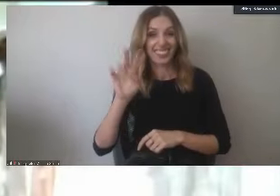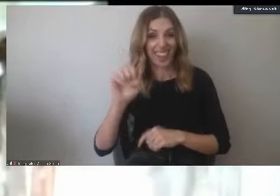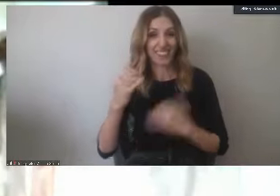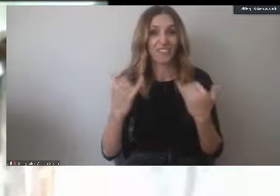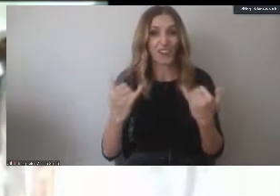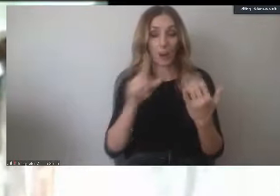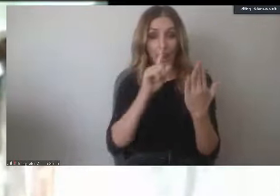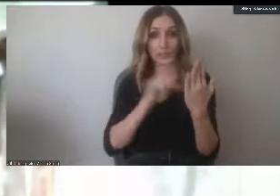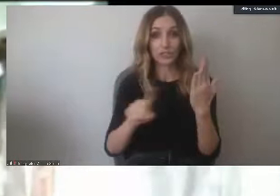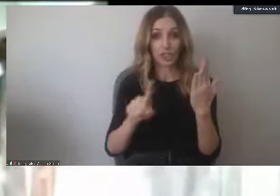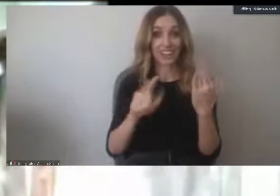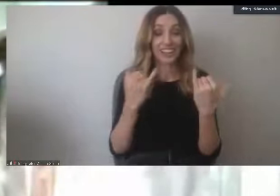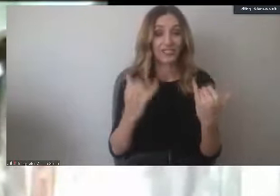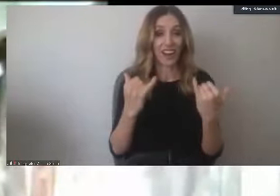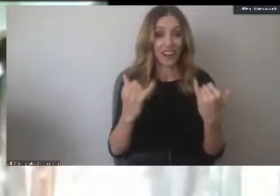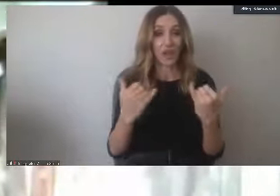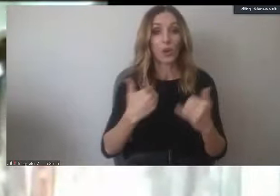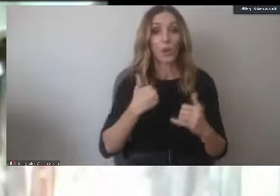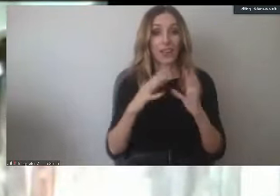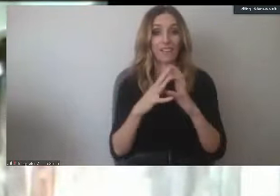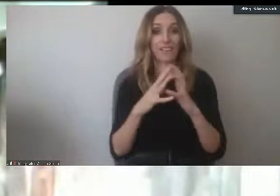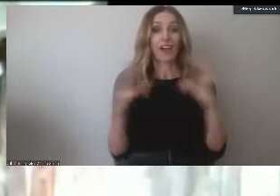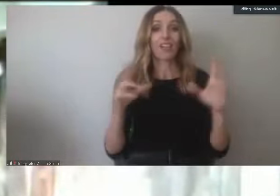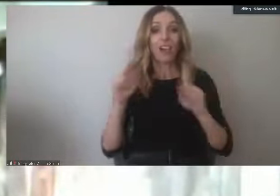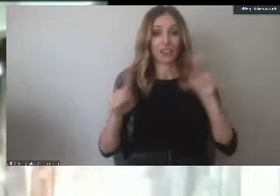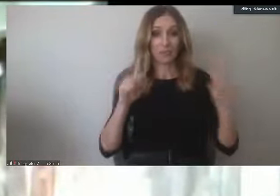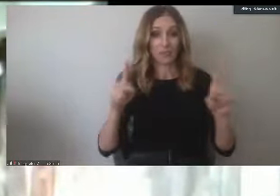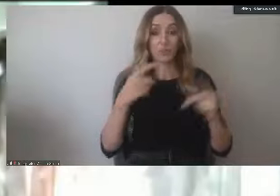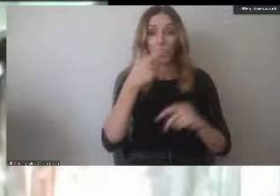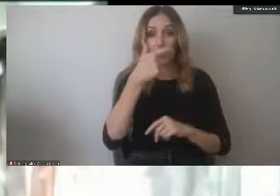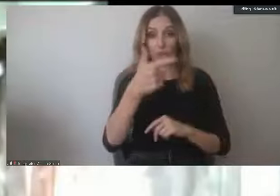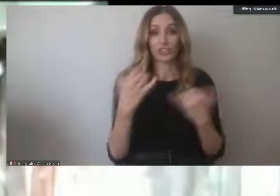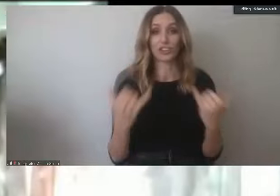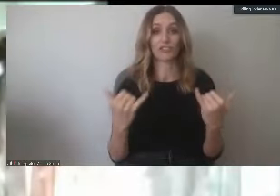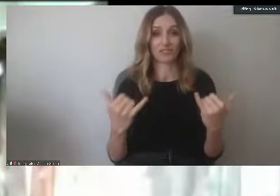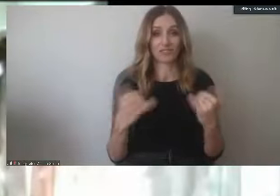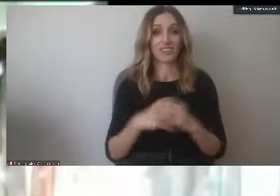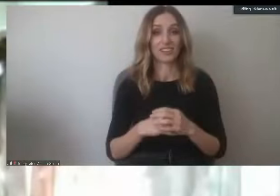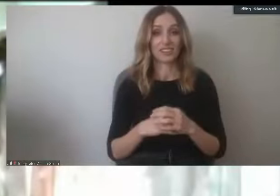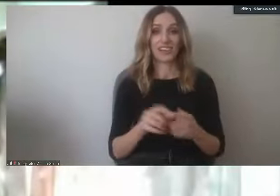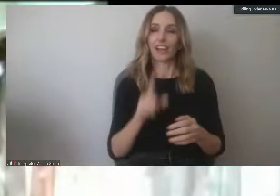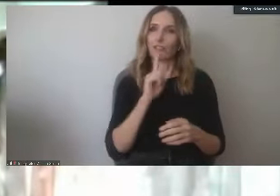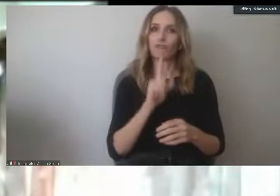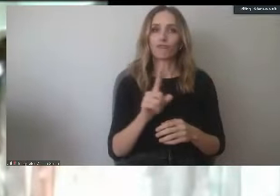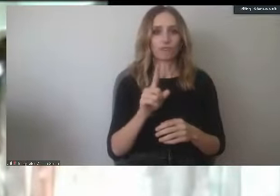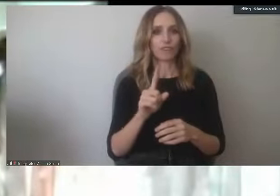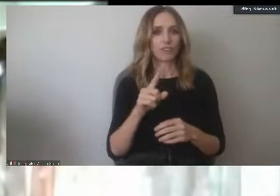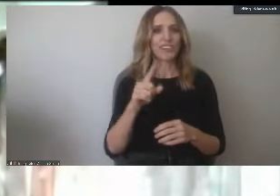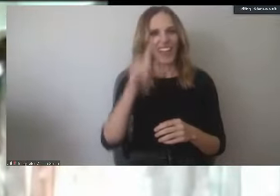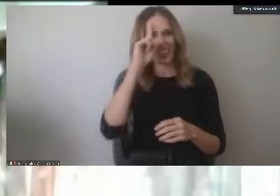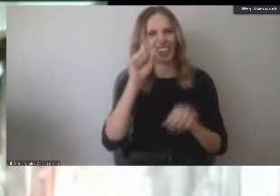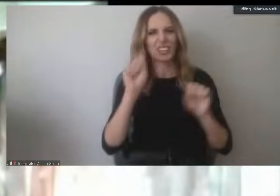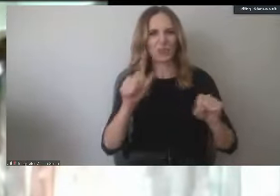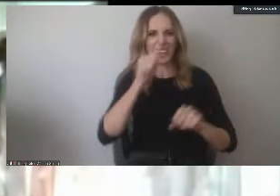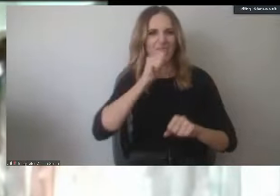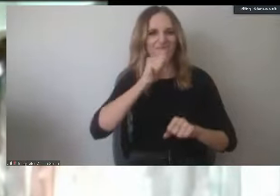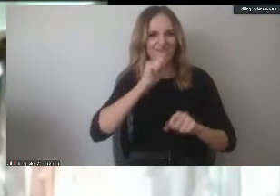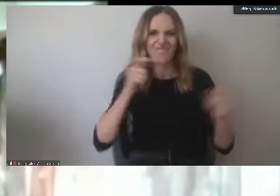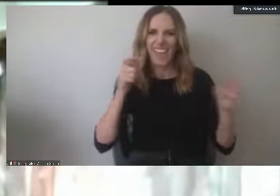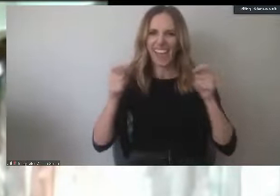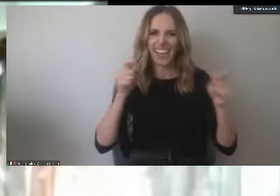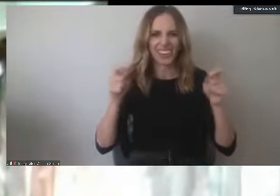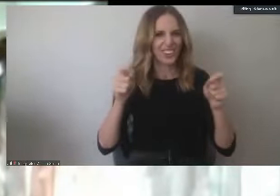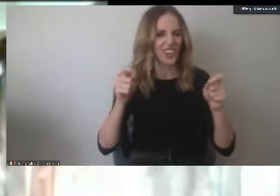checking on the website, and we had lots of people tuning in. That just goes to show that Vikings can handle anything. We can handle any